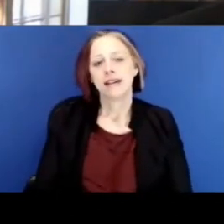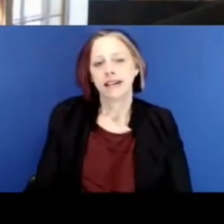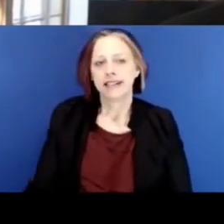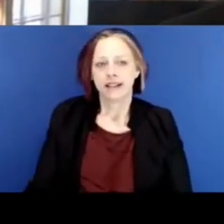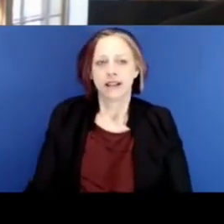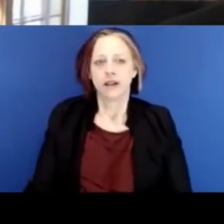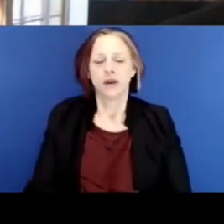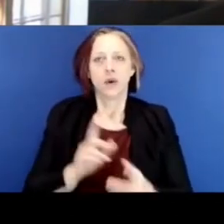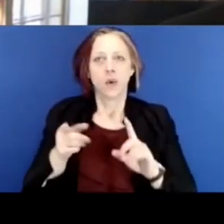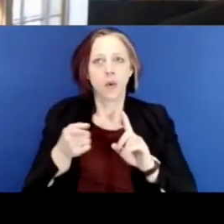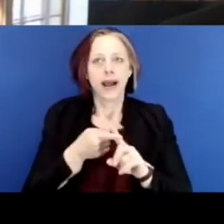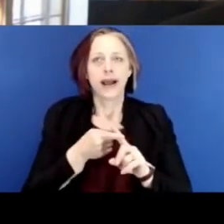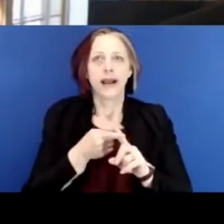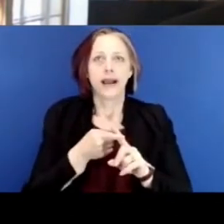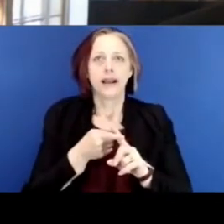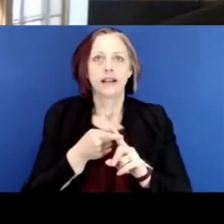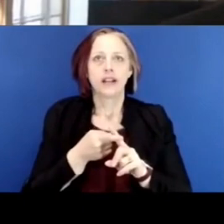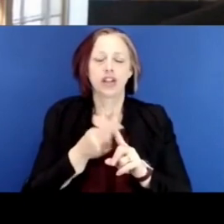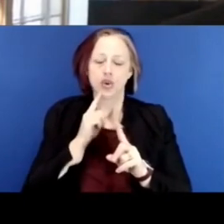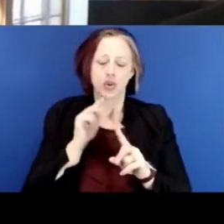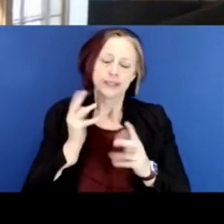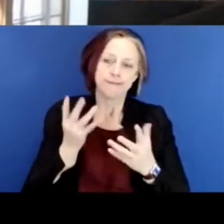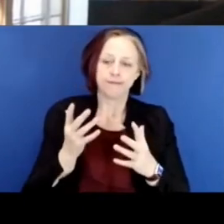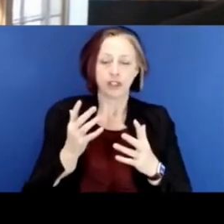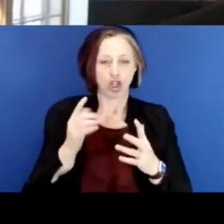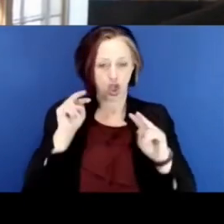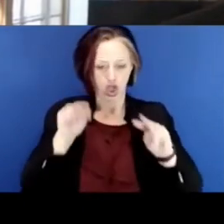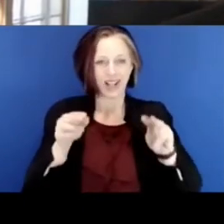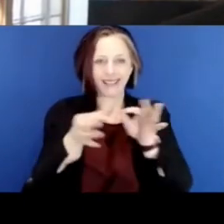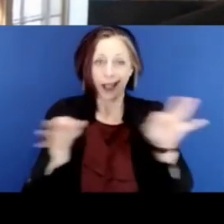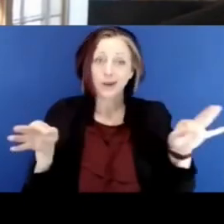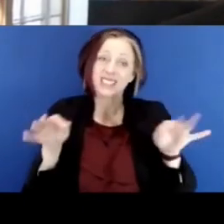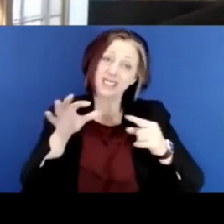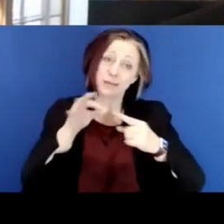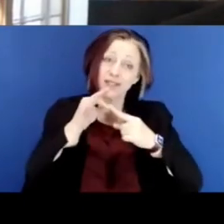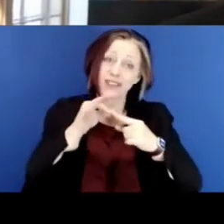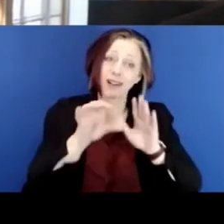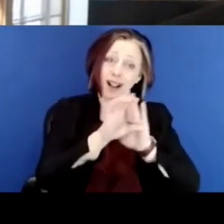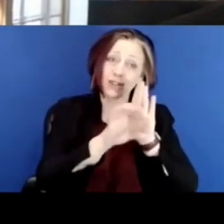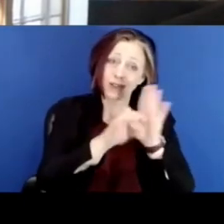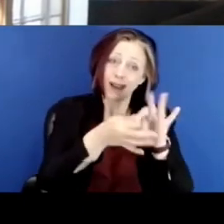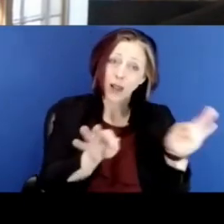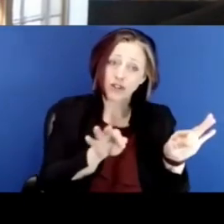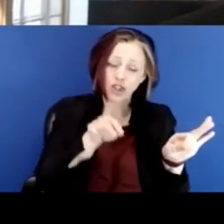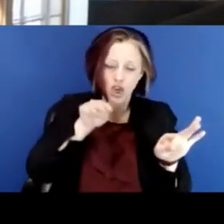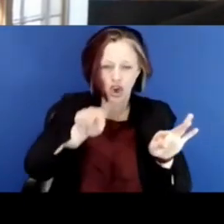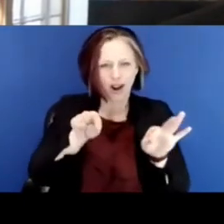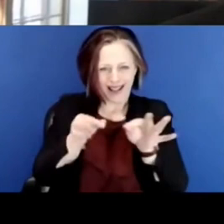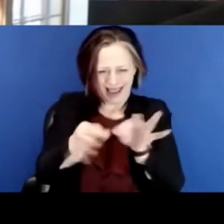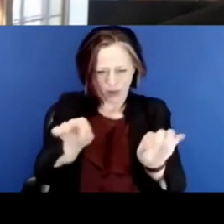when you're interpreting language, particularly constitutional language, you look at the language